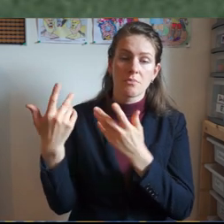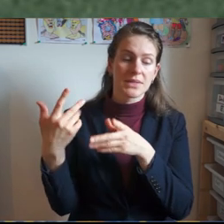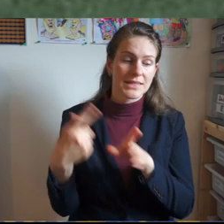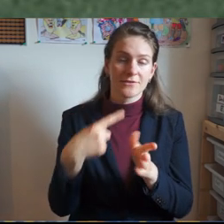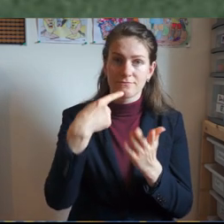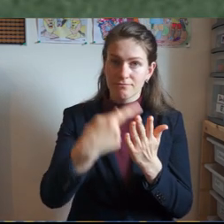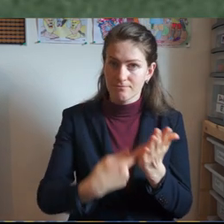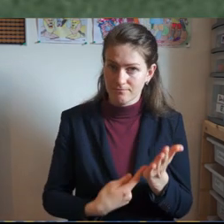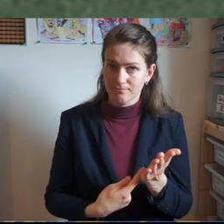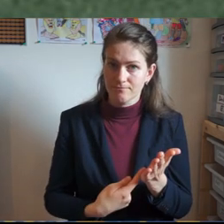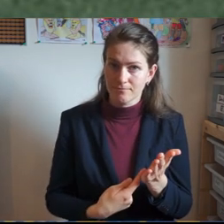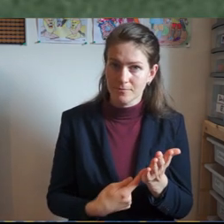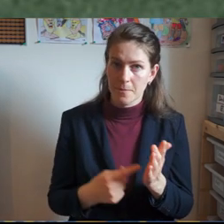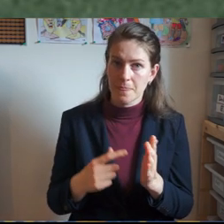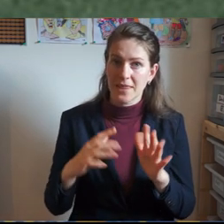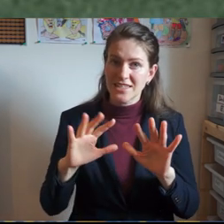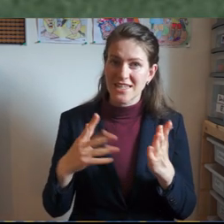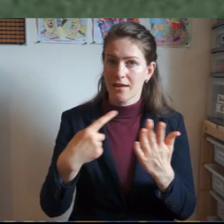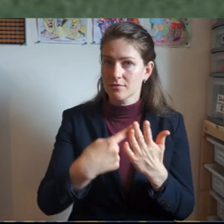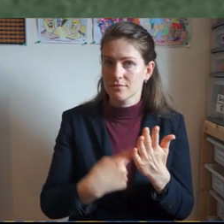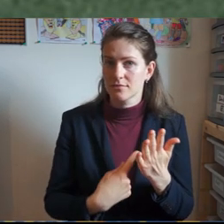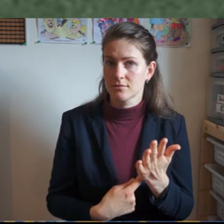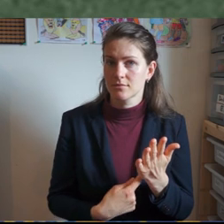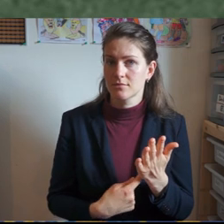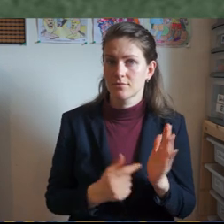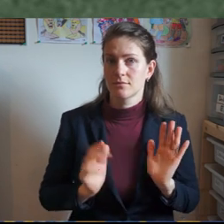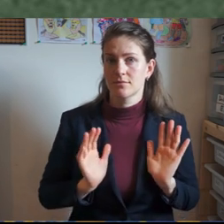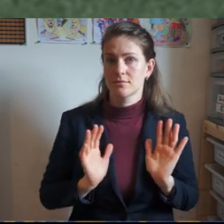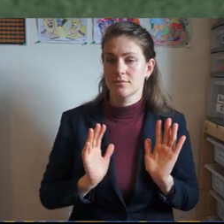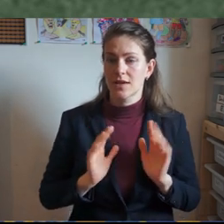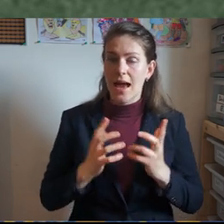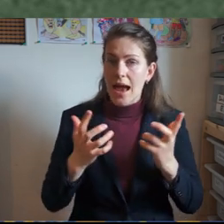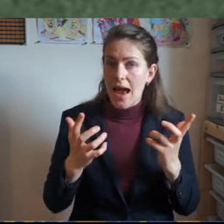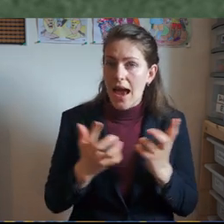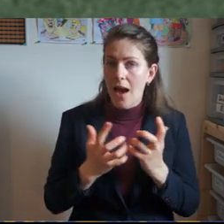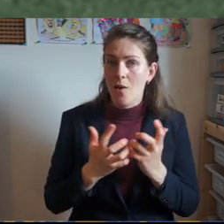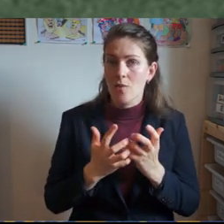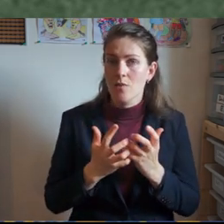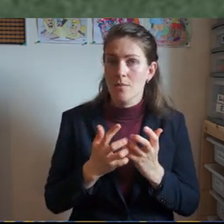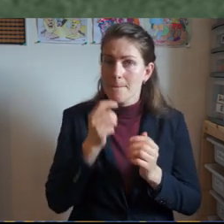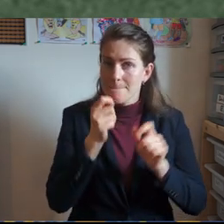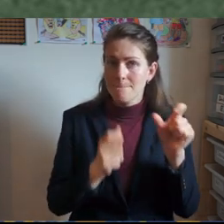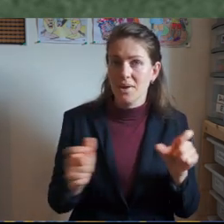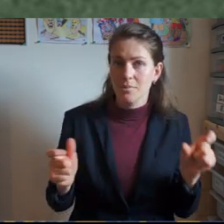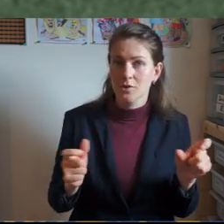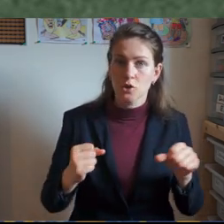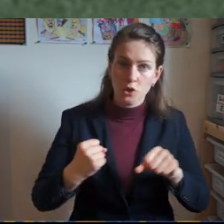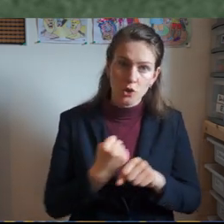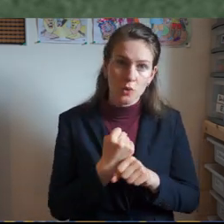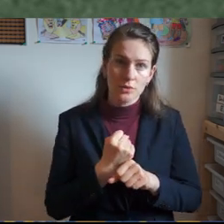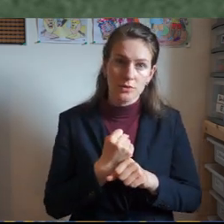ten instructions about how the people should behave towards God